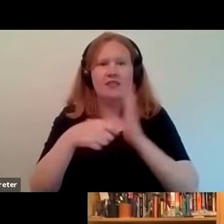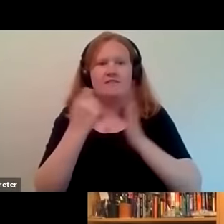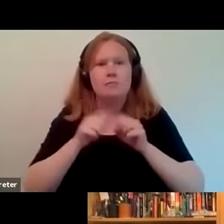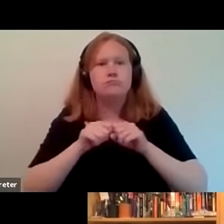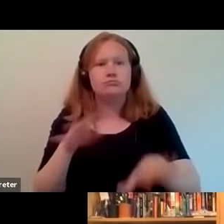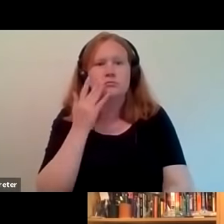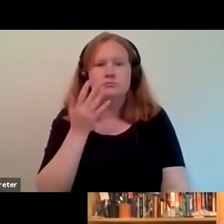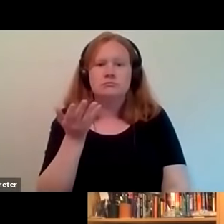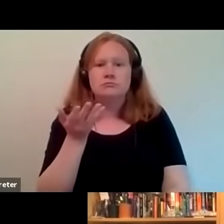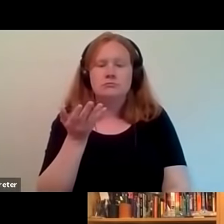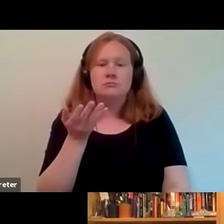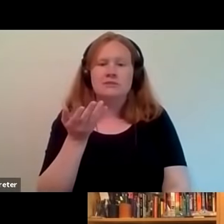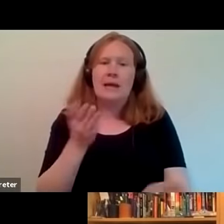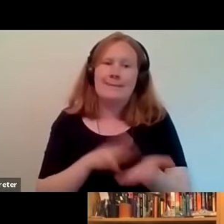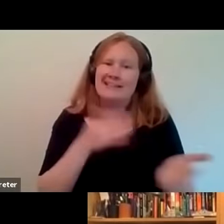well